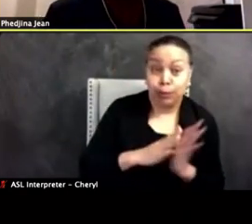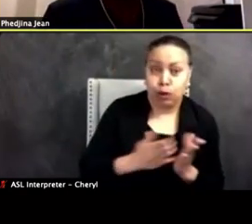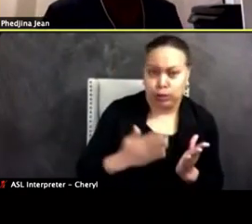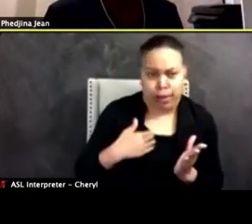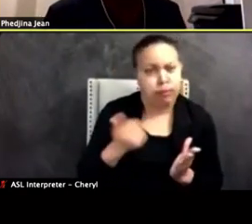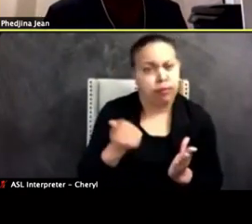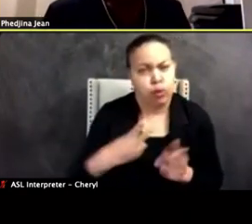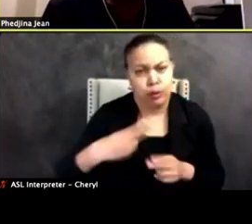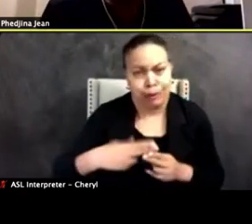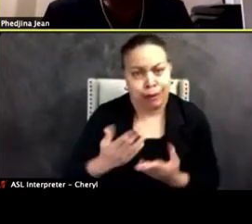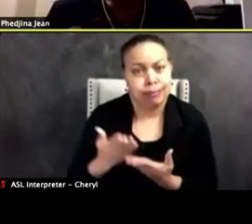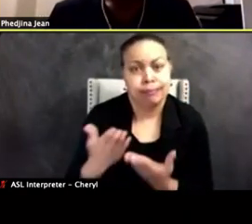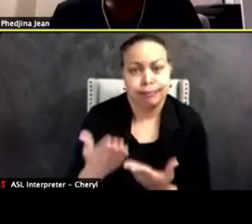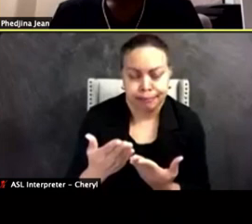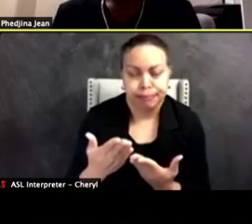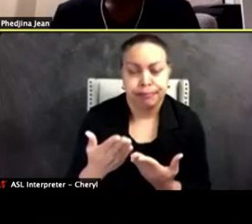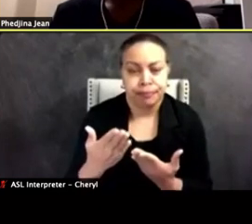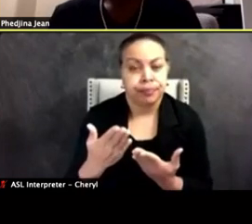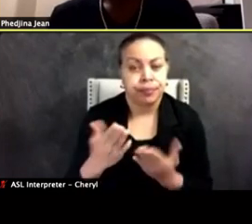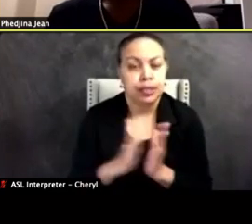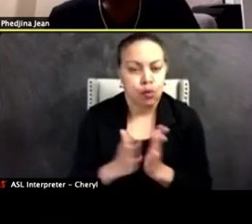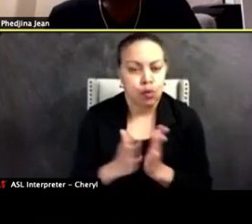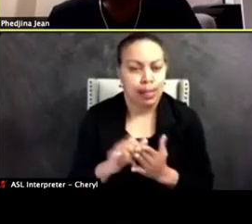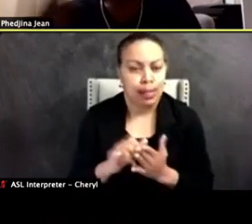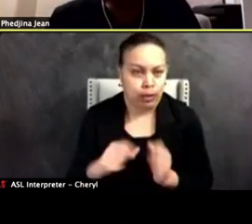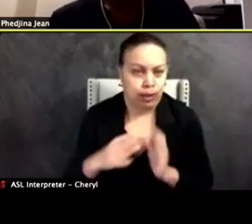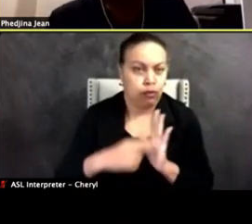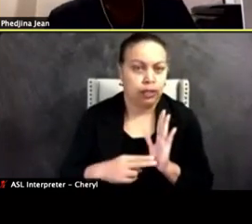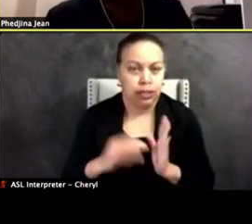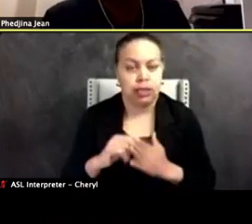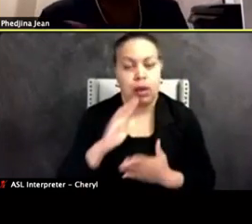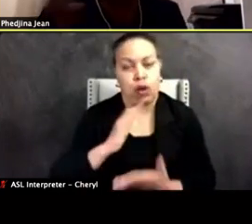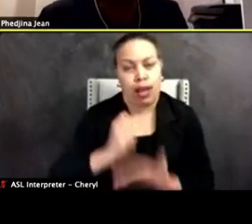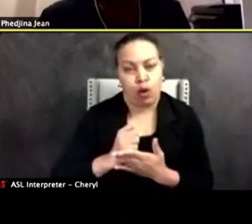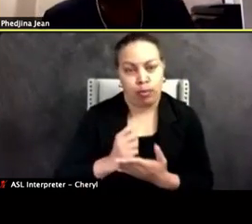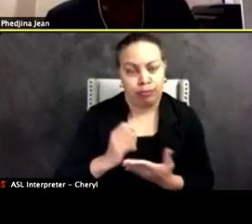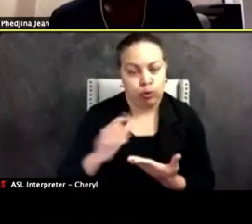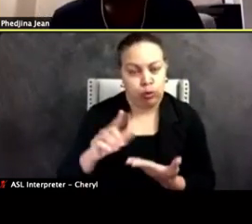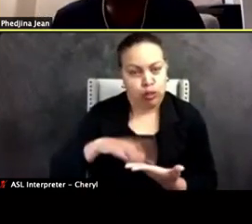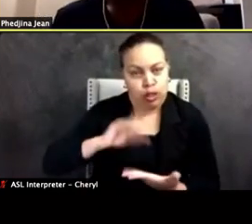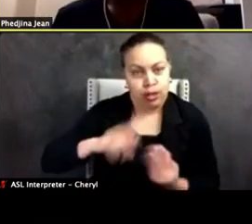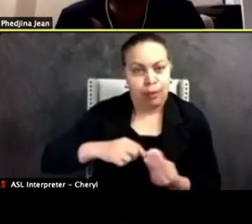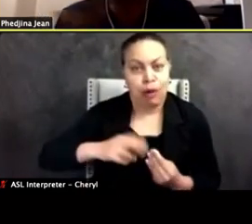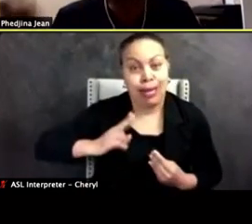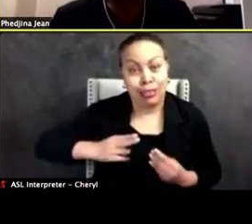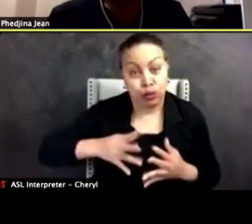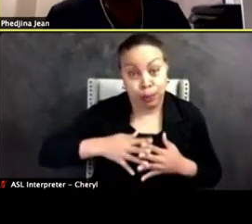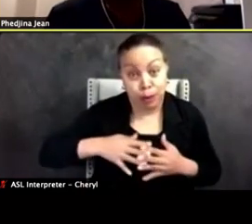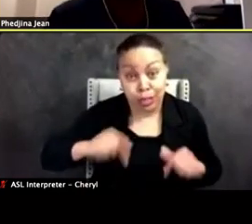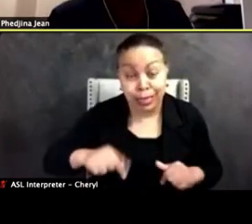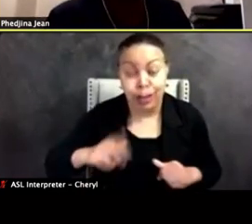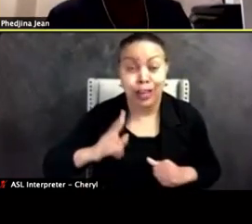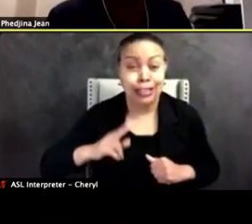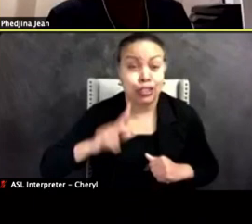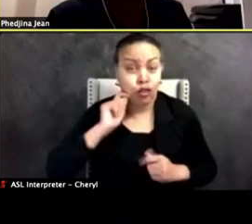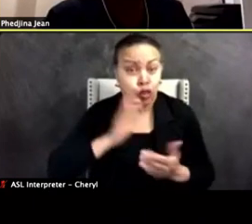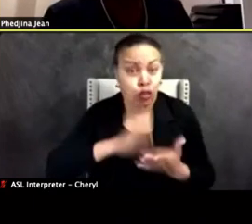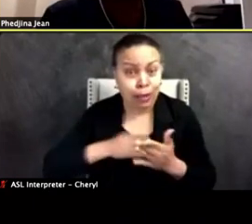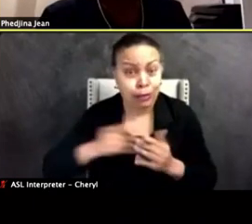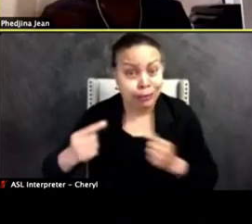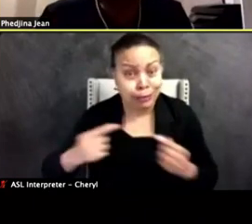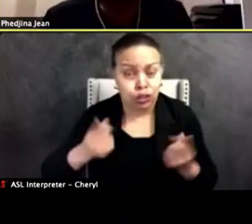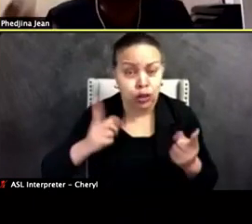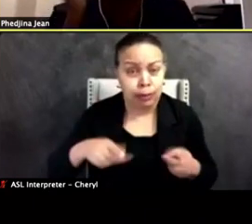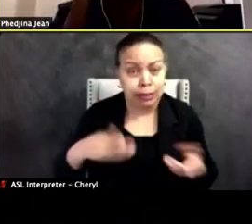few recommendations of books that you could read that will help educate you on the history of America, the history of the racial tension in America,